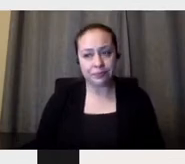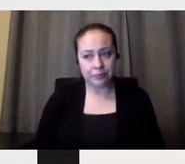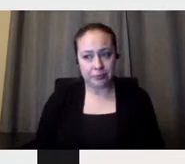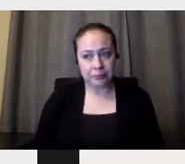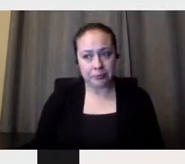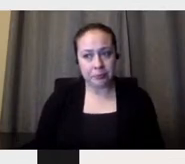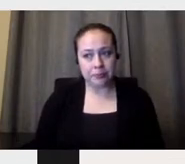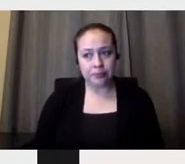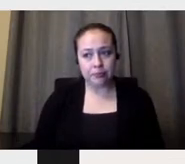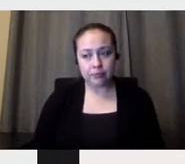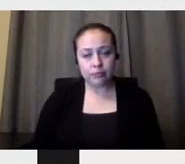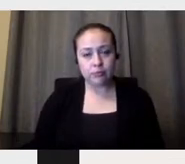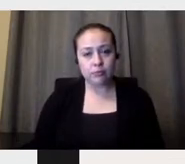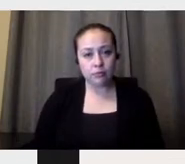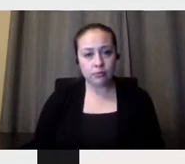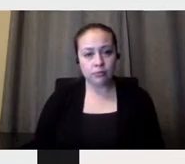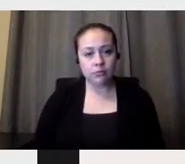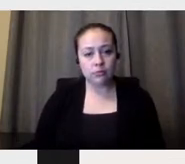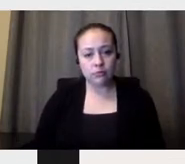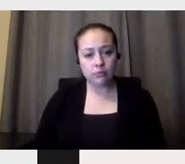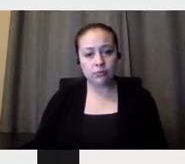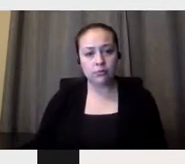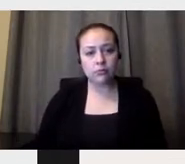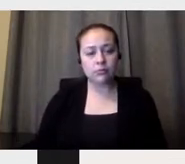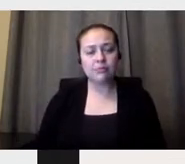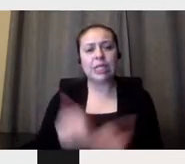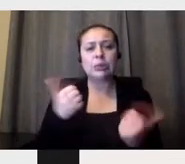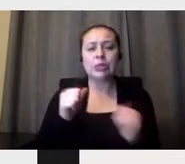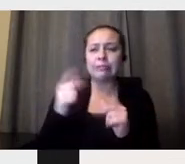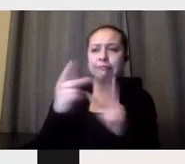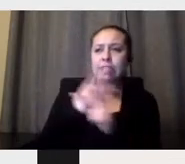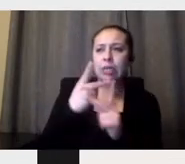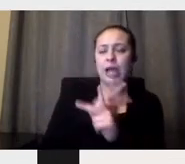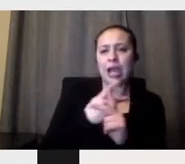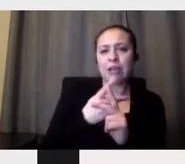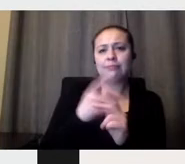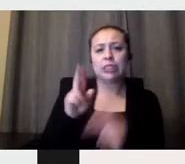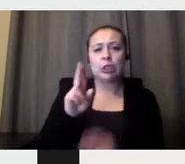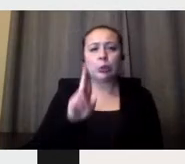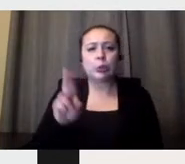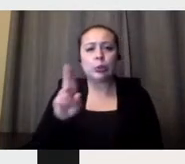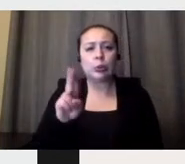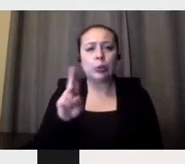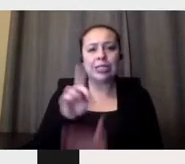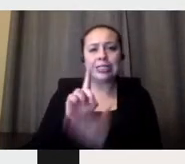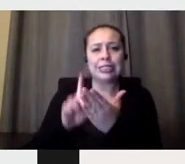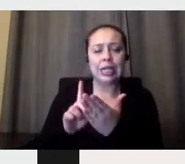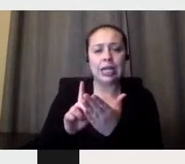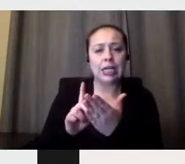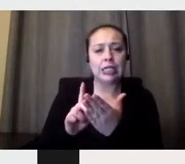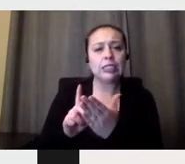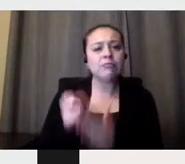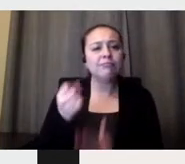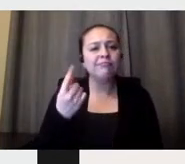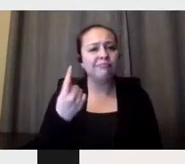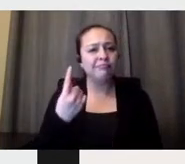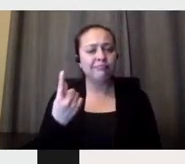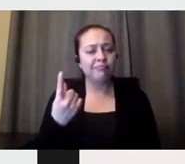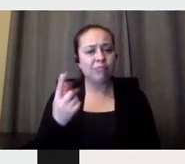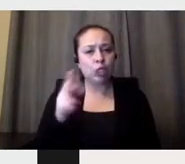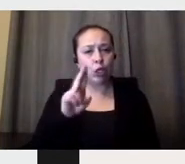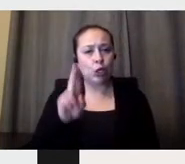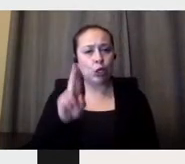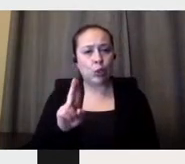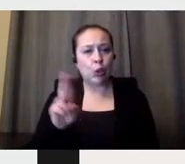a European way of design. Because we don't have a school like the